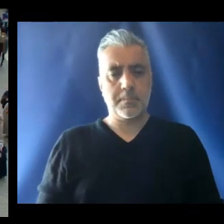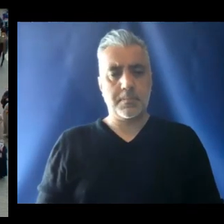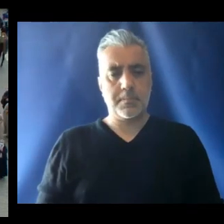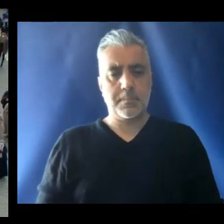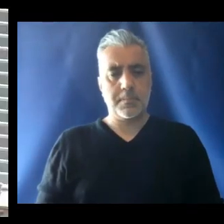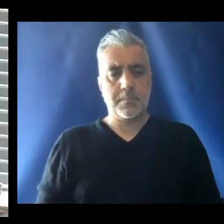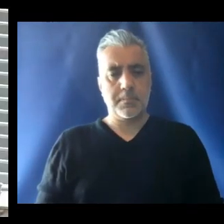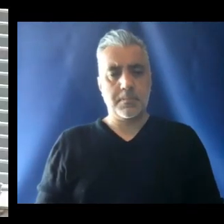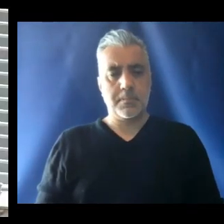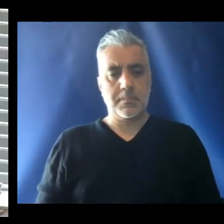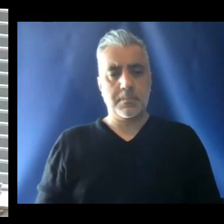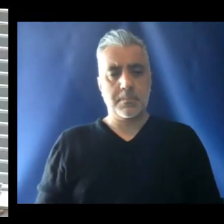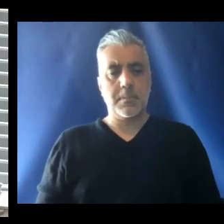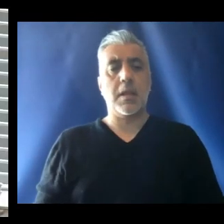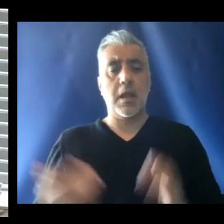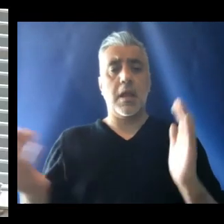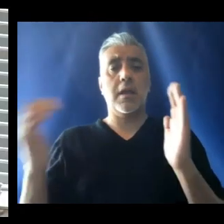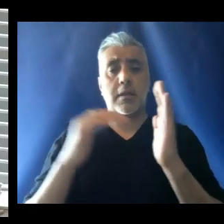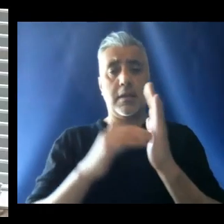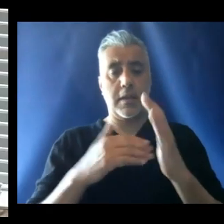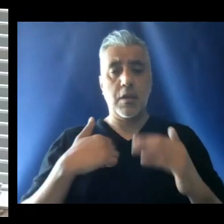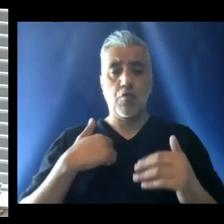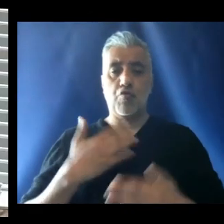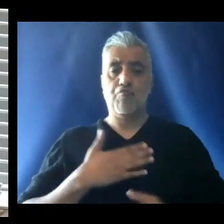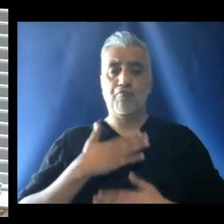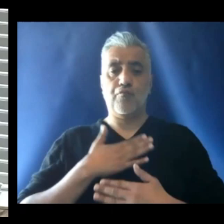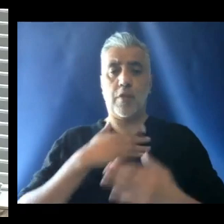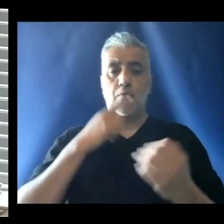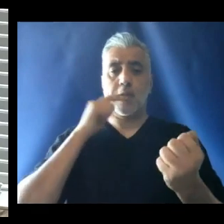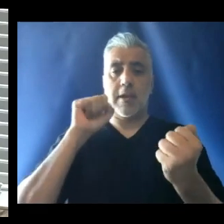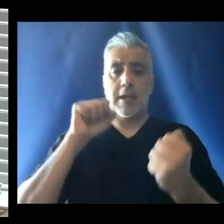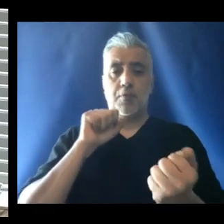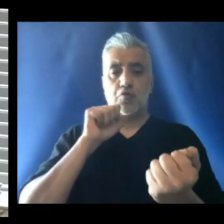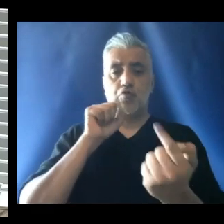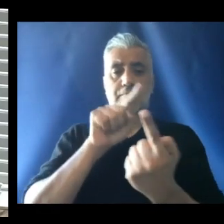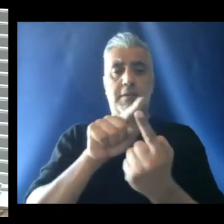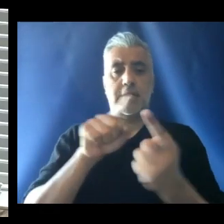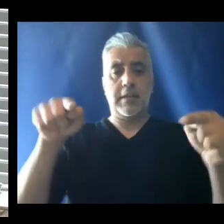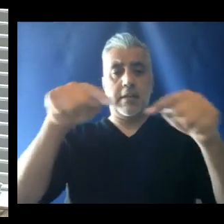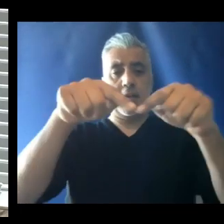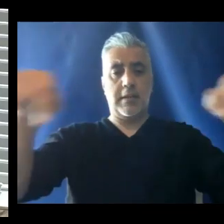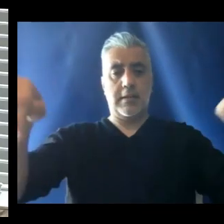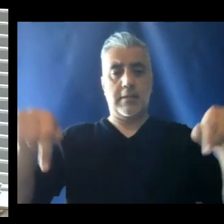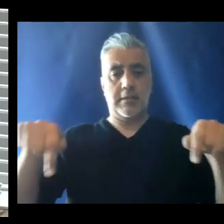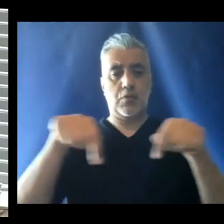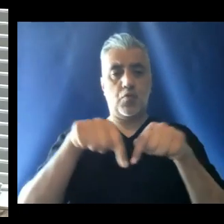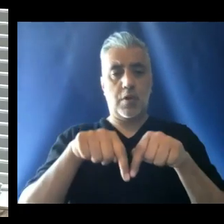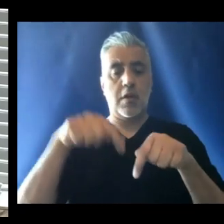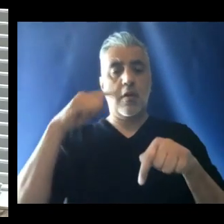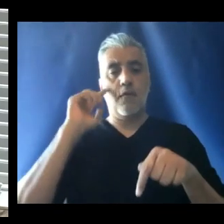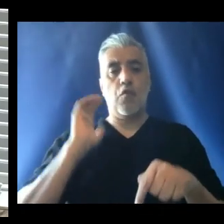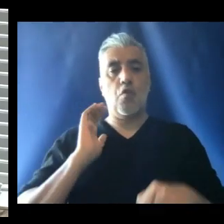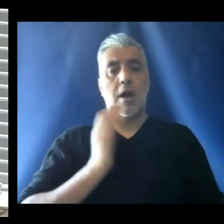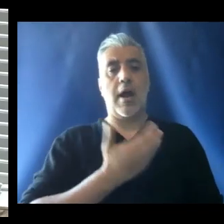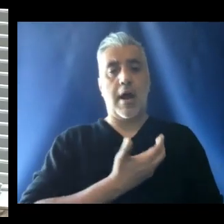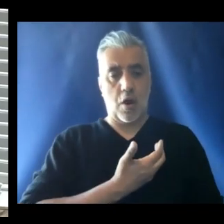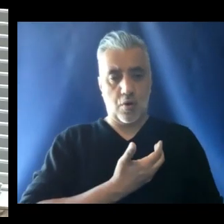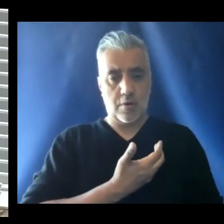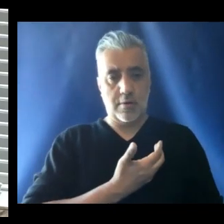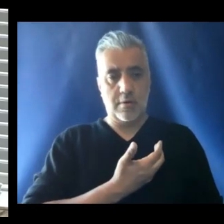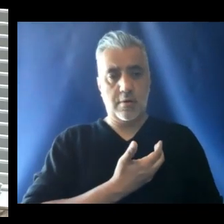We thank God that once more we are able to meet in the square for our usual...